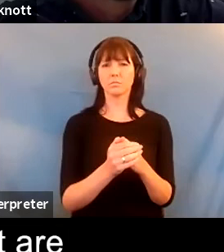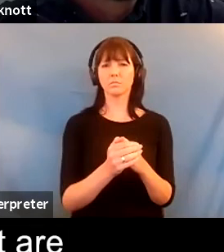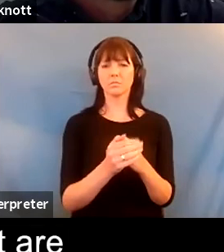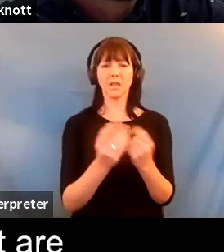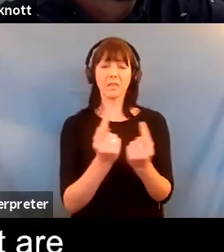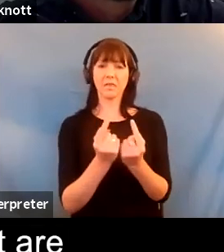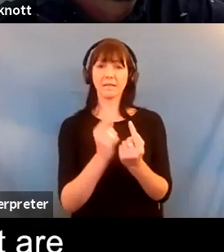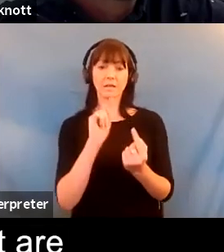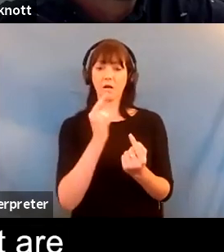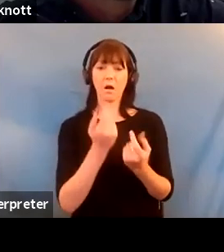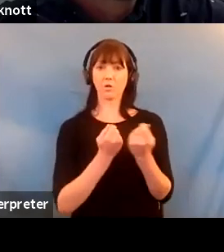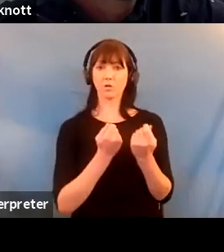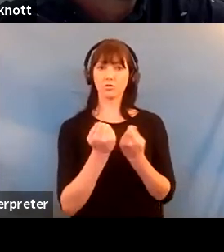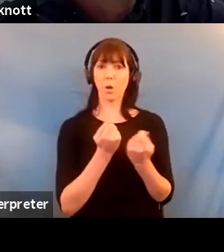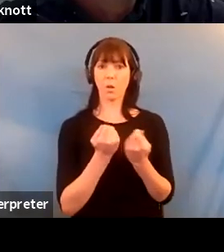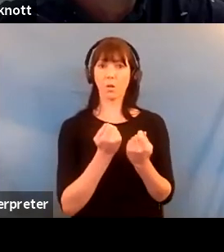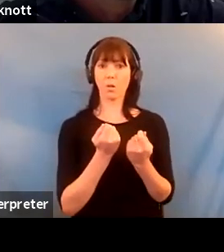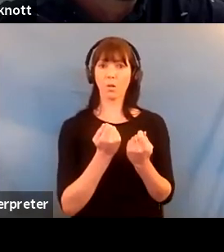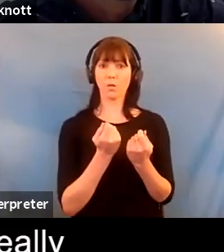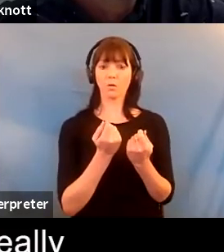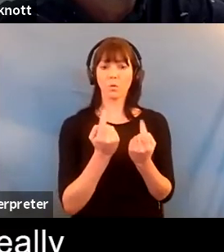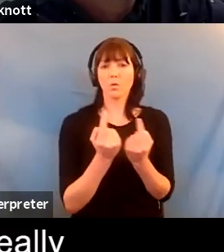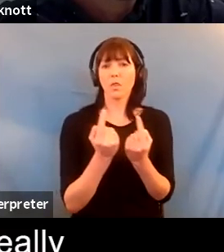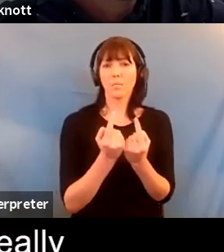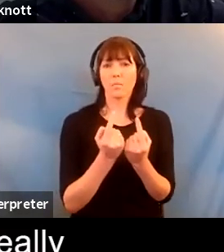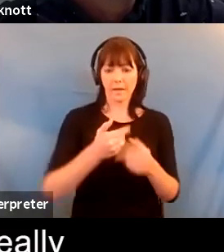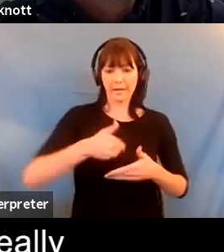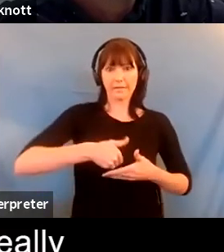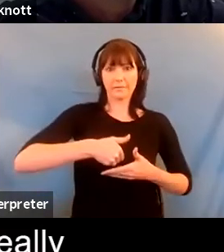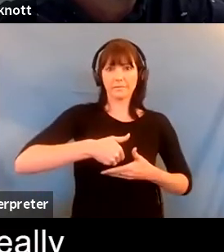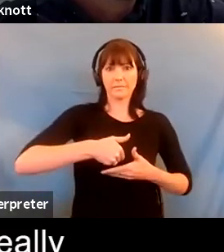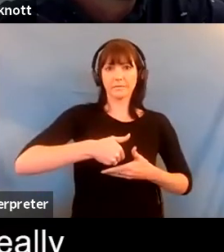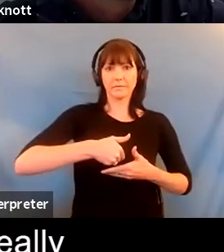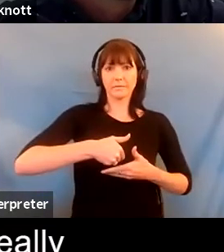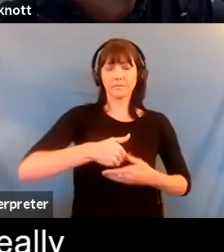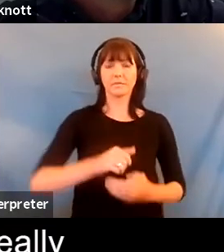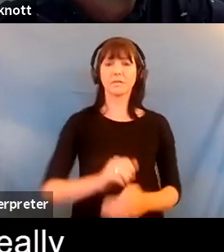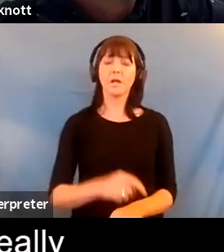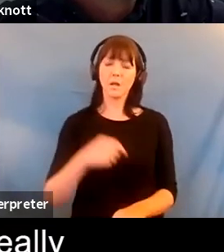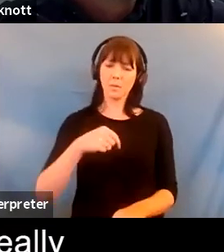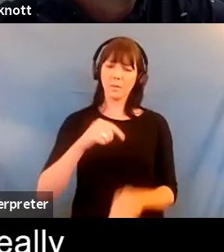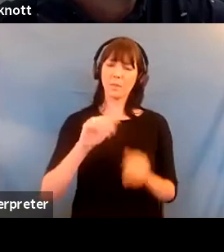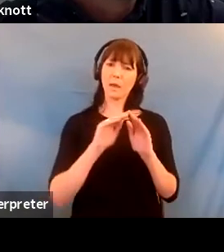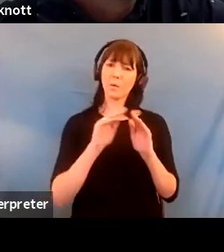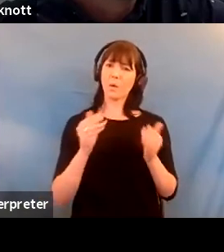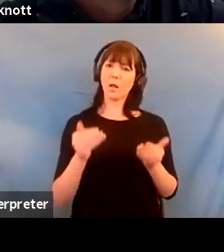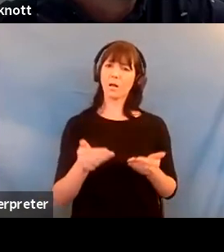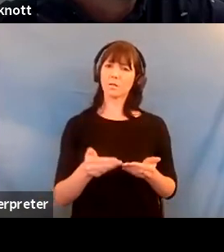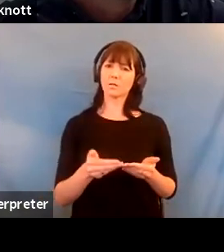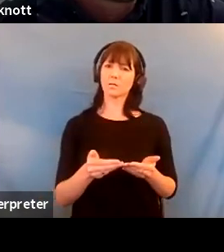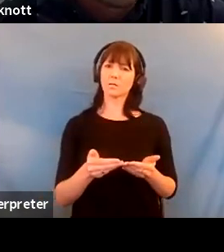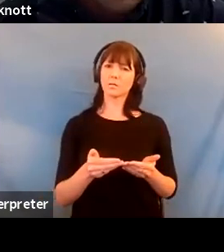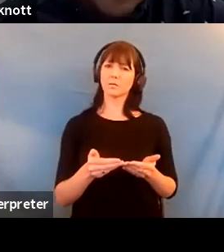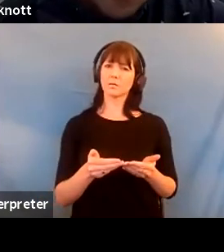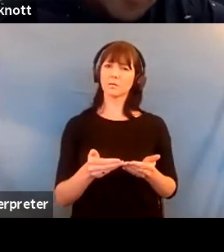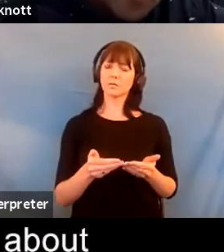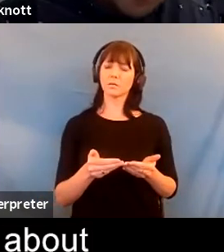or things that are internalized um but that internalized world is not really so much um